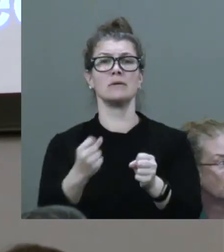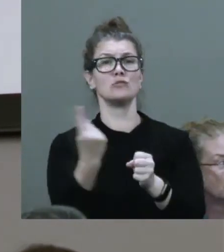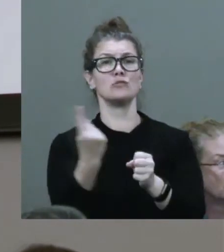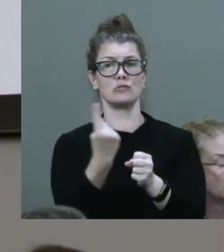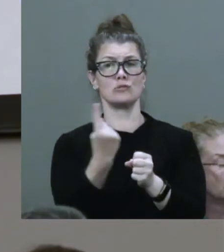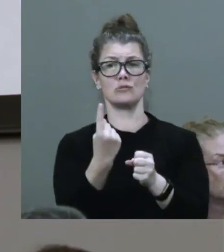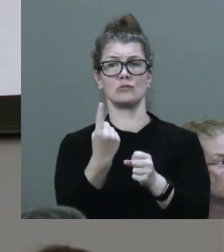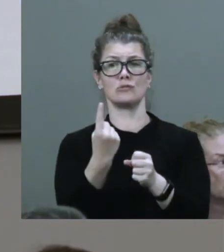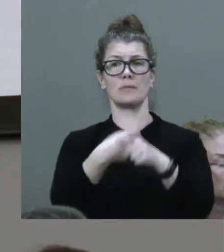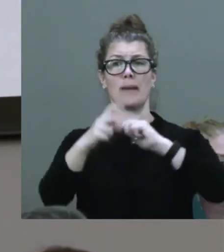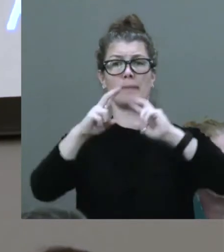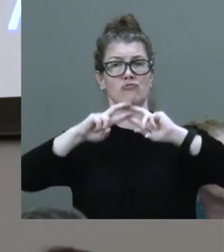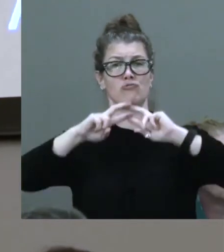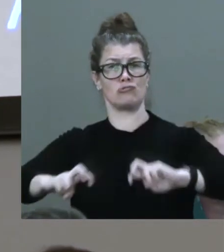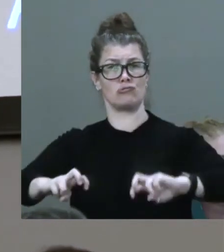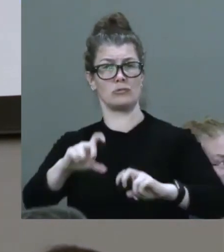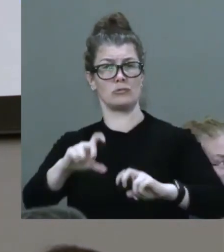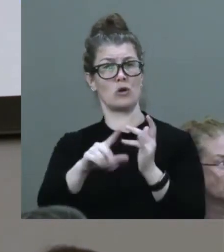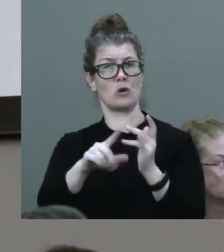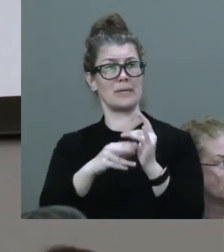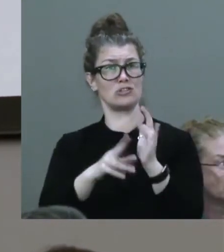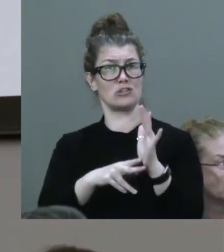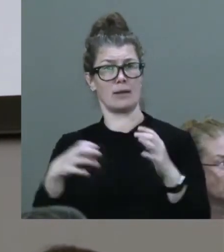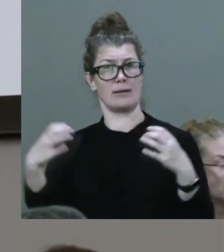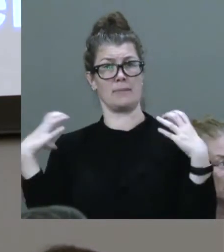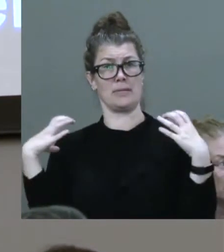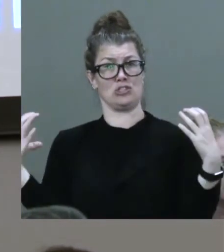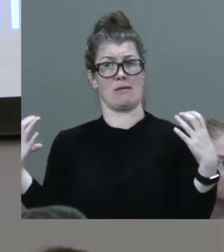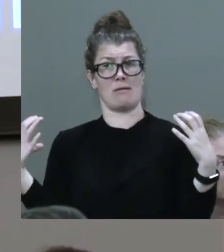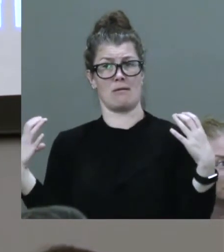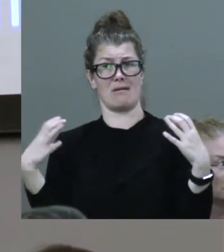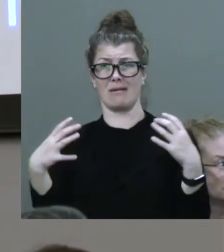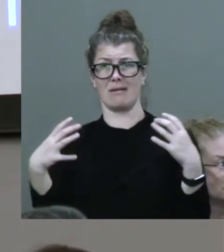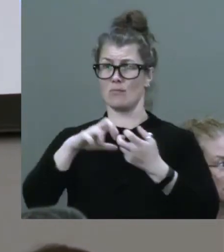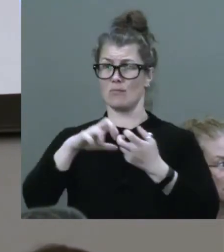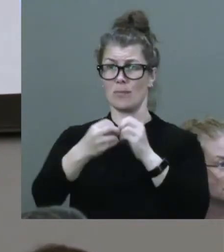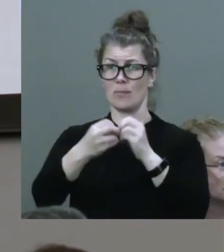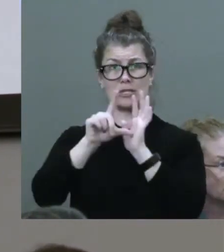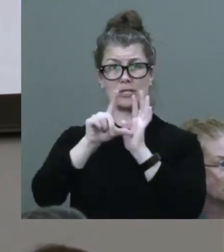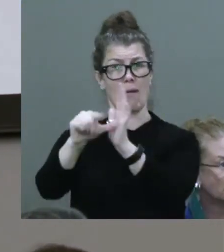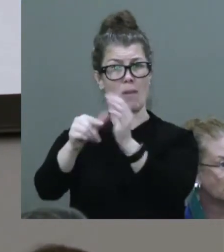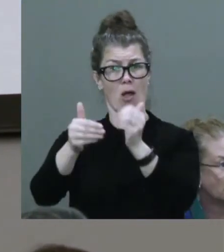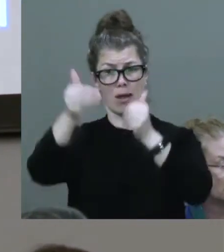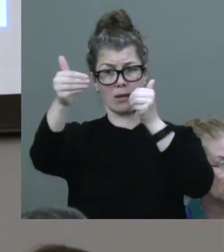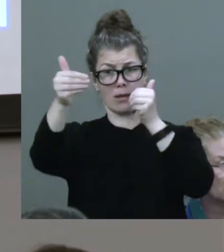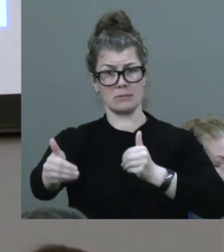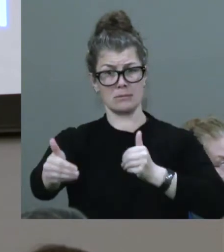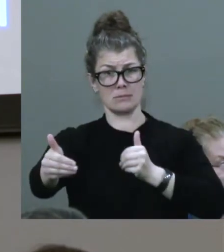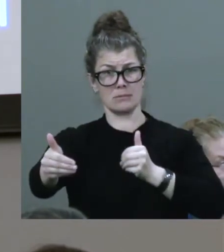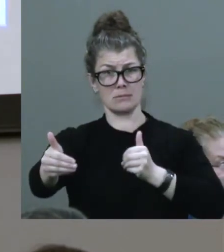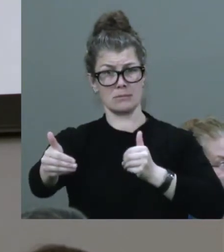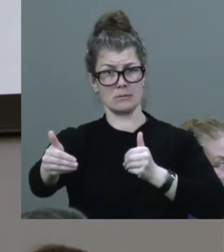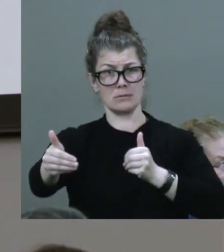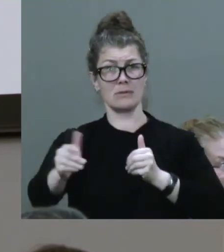And now problems with the timeline that they are proposing in terms of the first hearings into issues